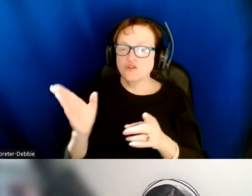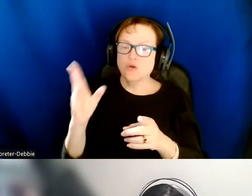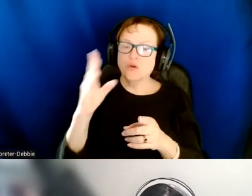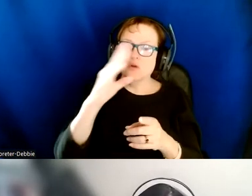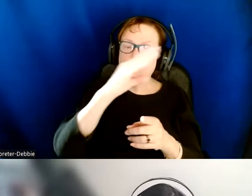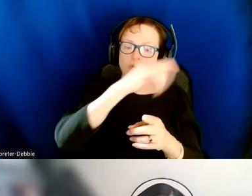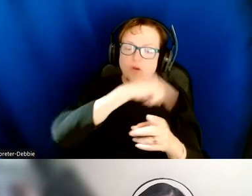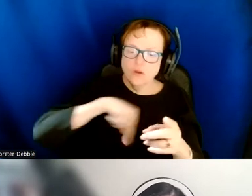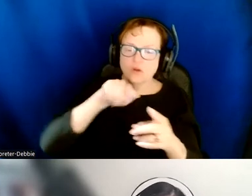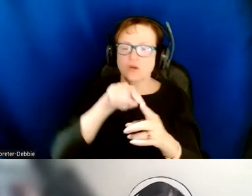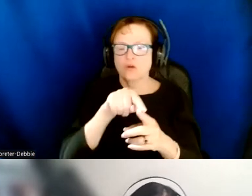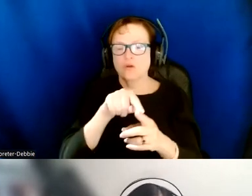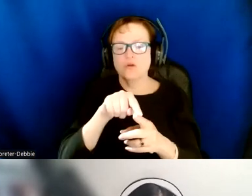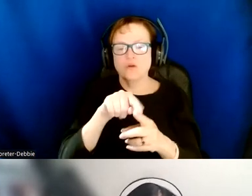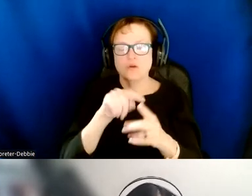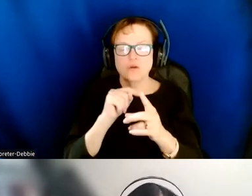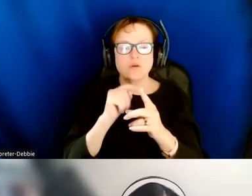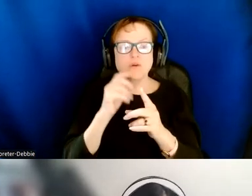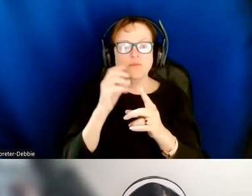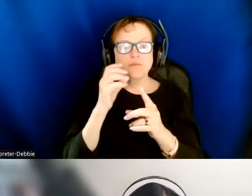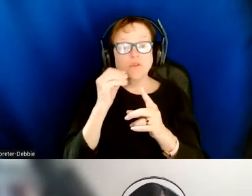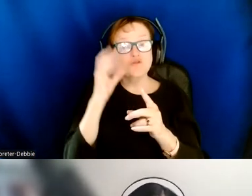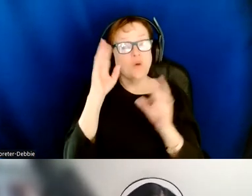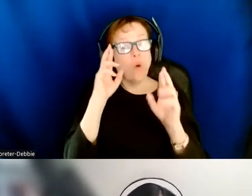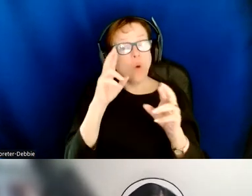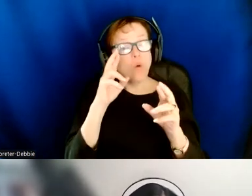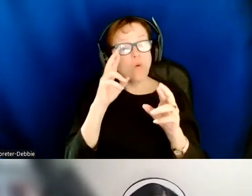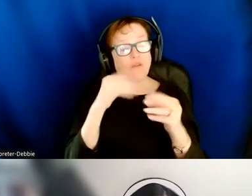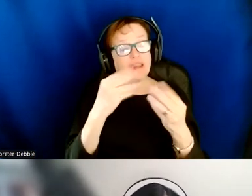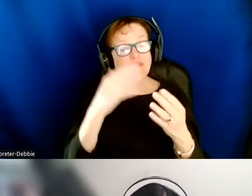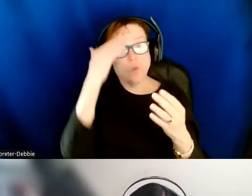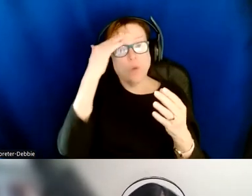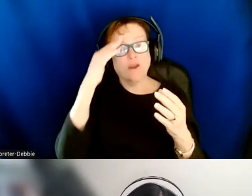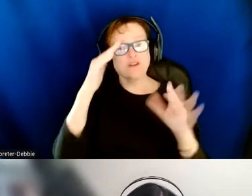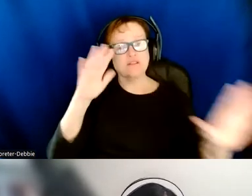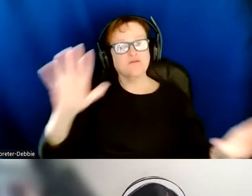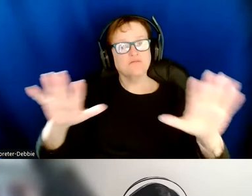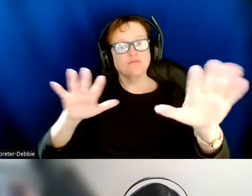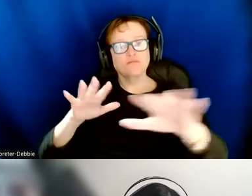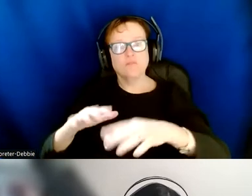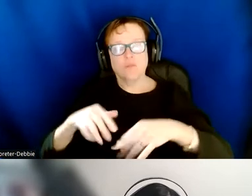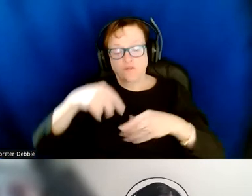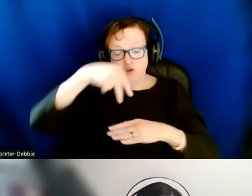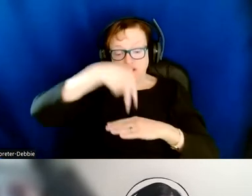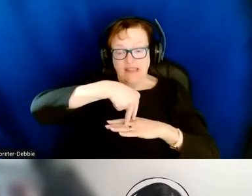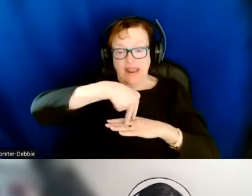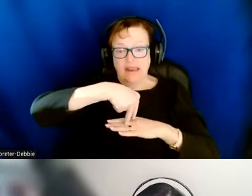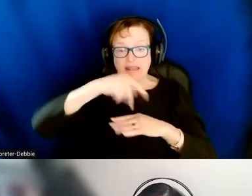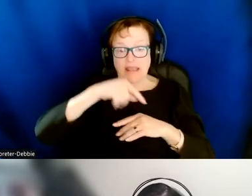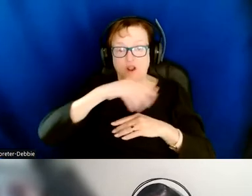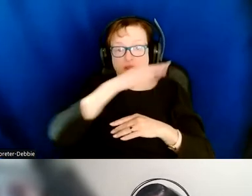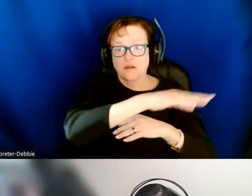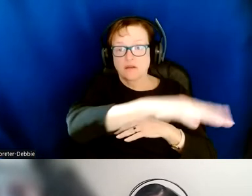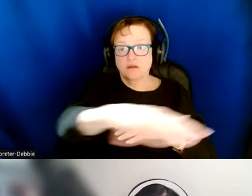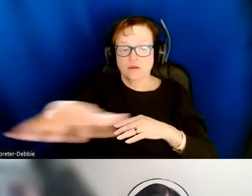Okay. And again, this should hopefully give you an awareness of where things are relative to the location in the